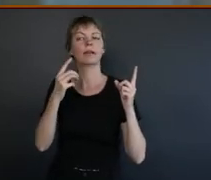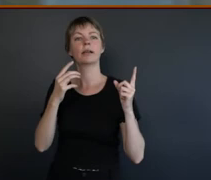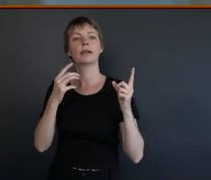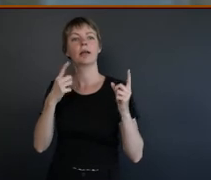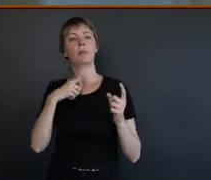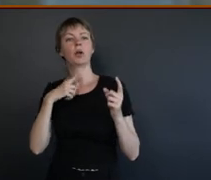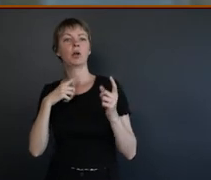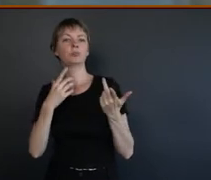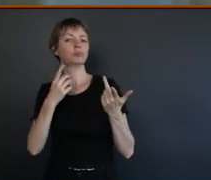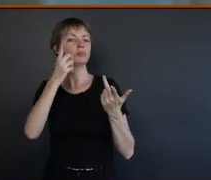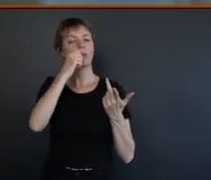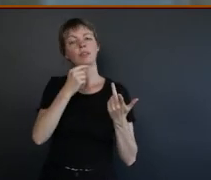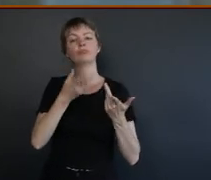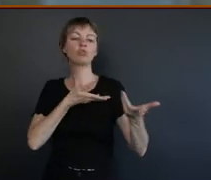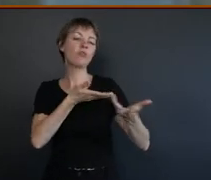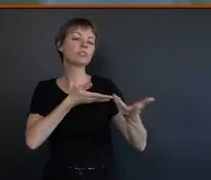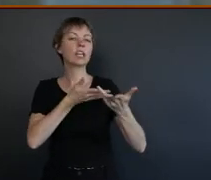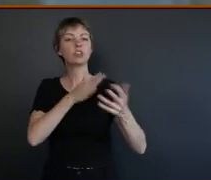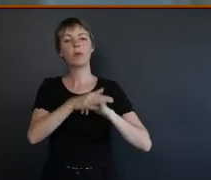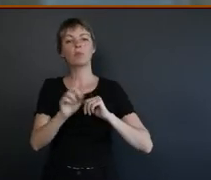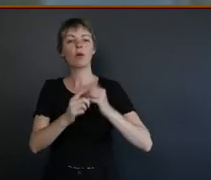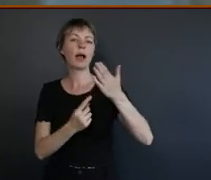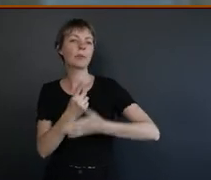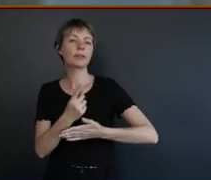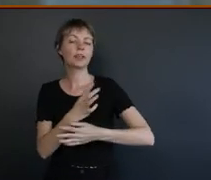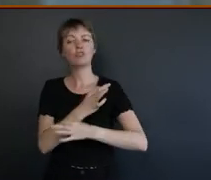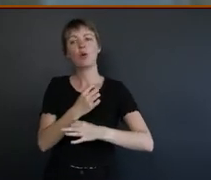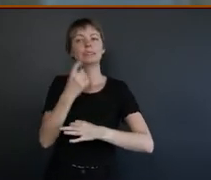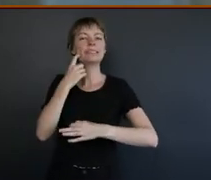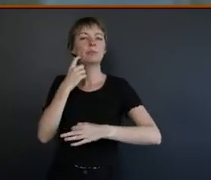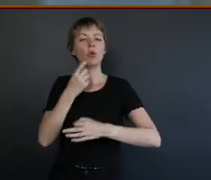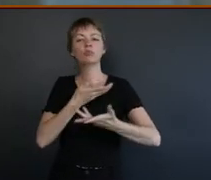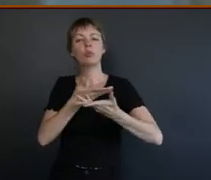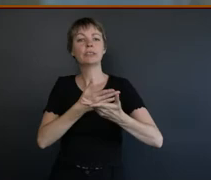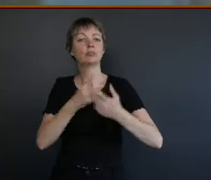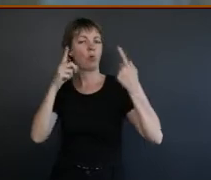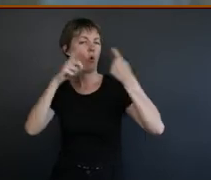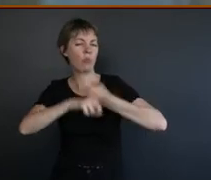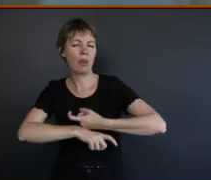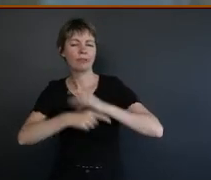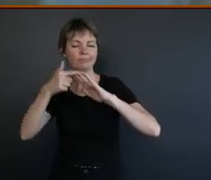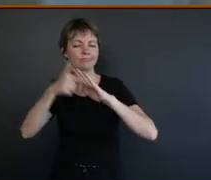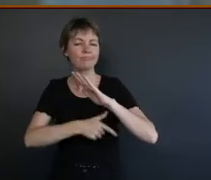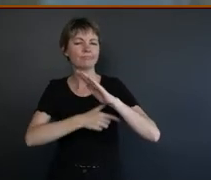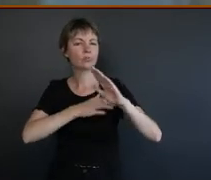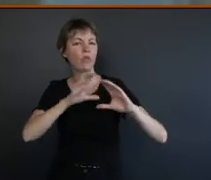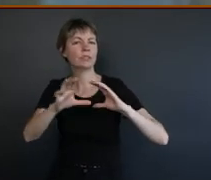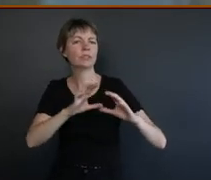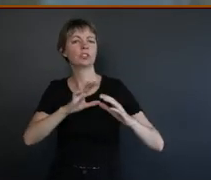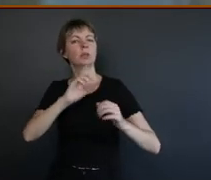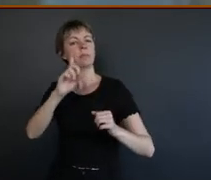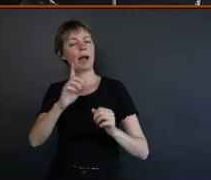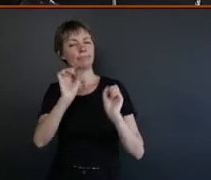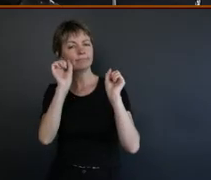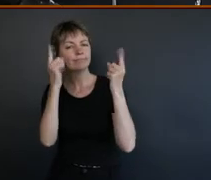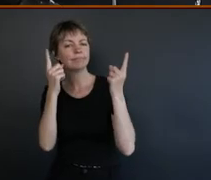simple conversations that are going on. Yeah. Well, not simple, I wouldn't say that, sorry. I'll say complex conversations. Understanding the emotions and